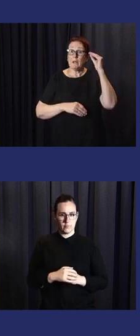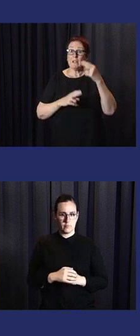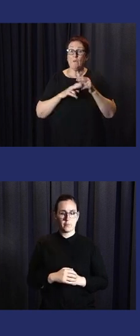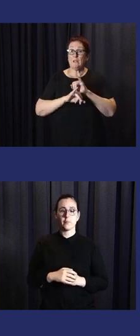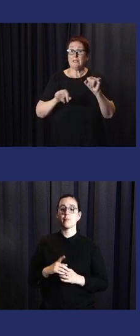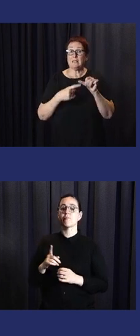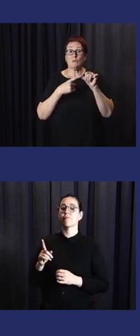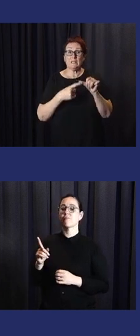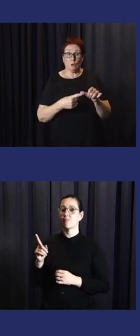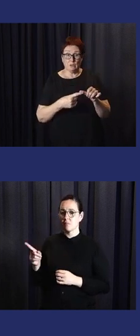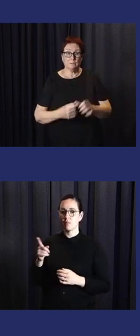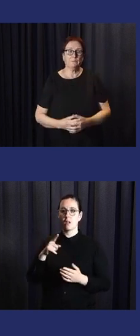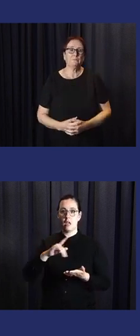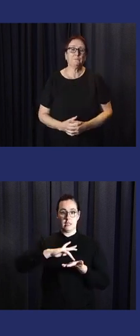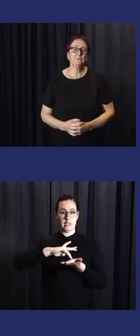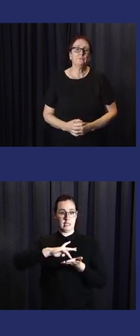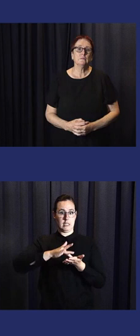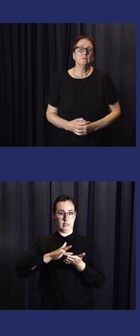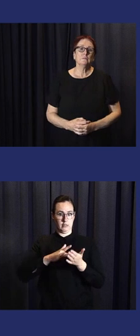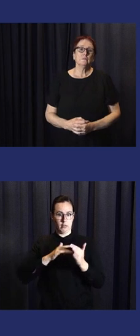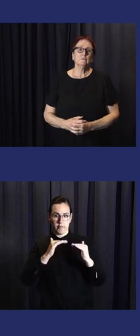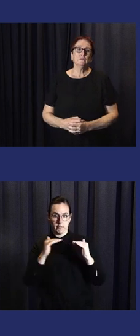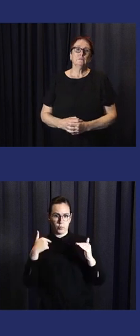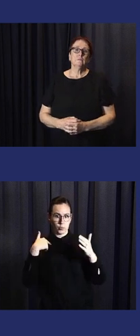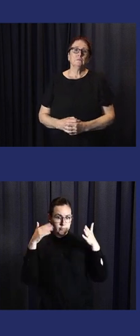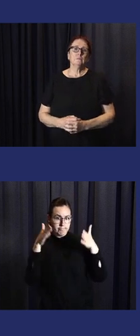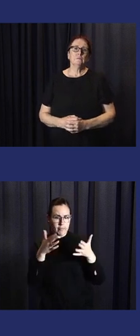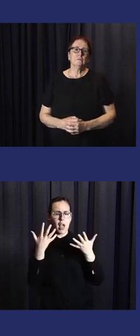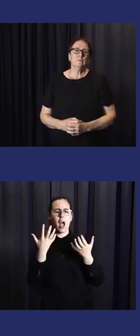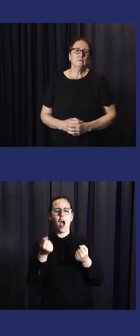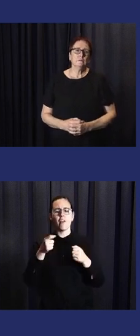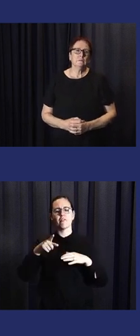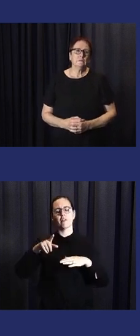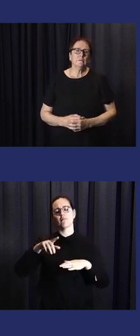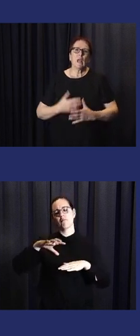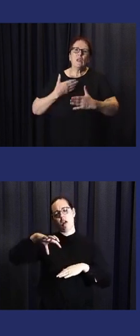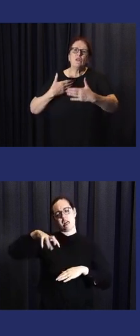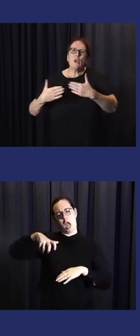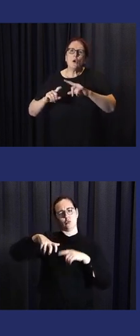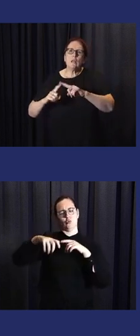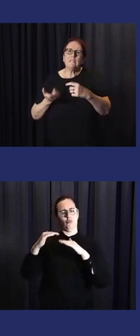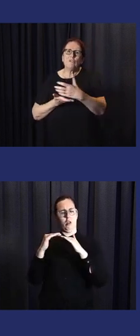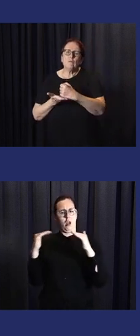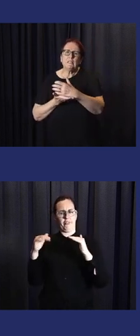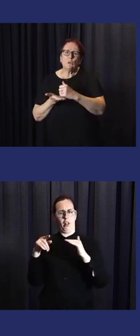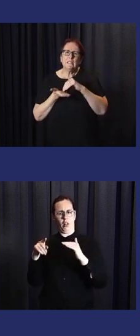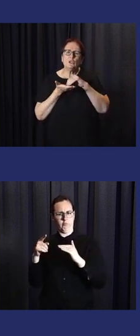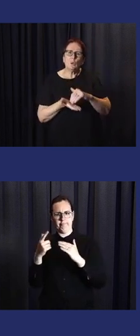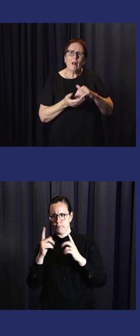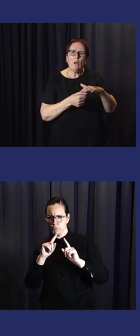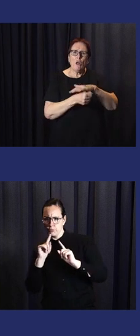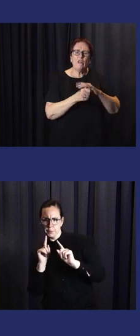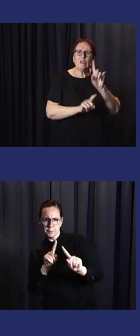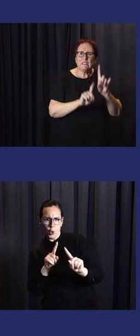level, we have the National Committee for Incident, Disaster Response, Concert and Recuse, Vinasacom. They